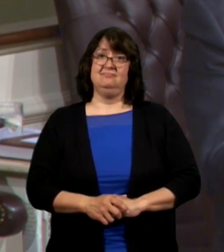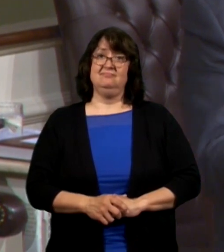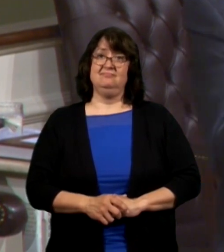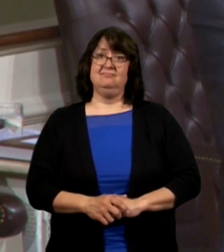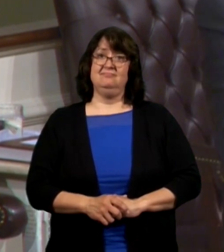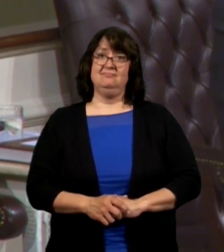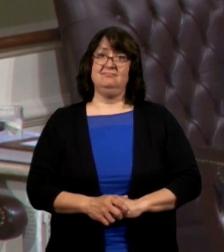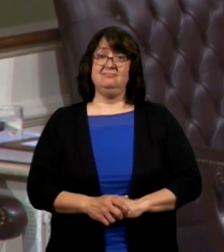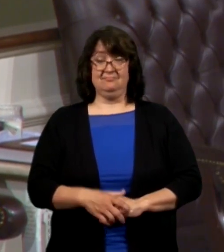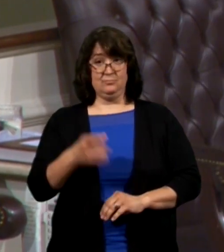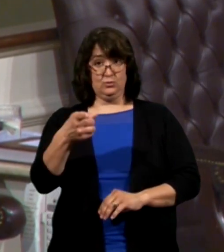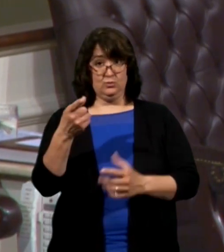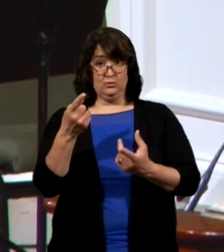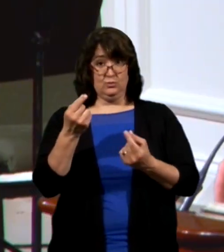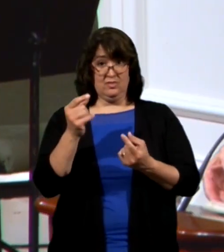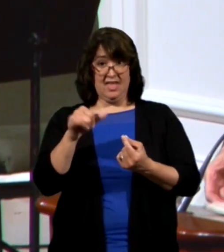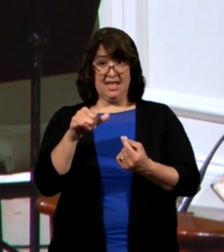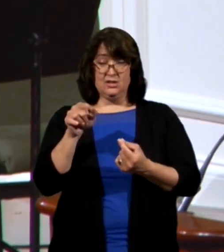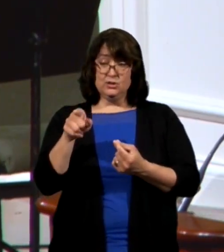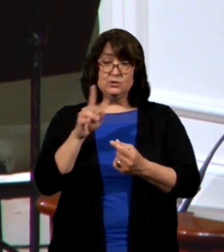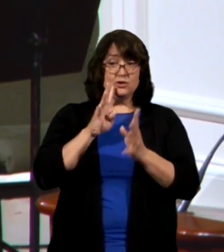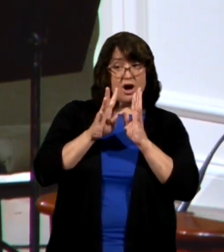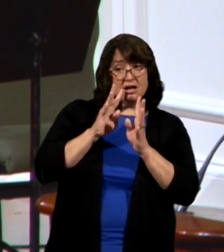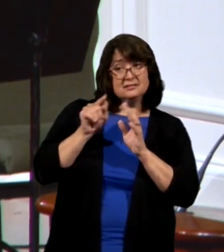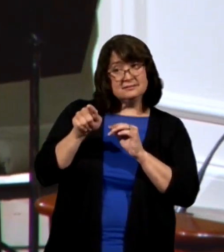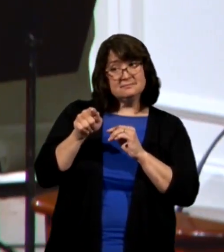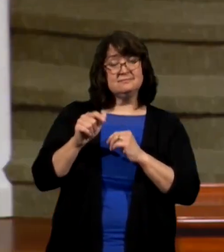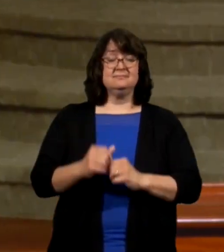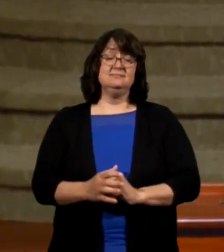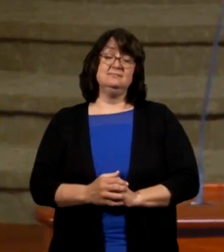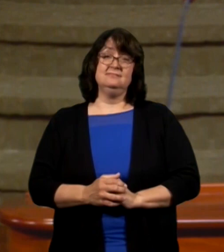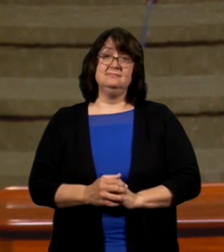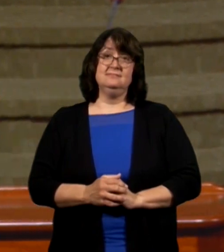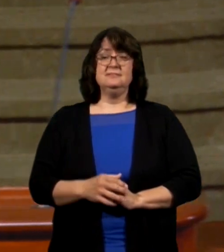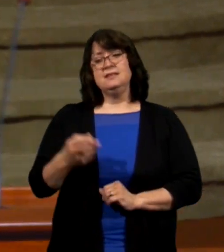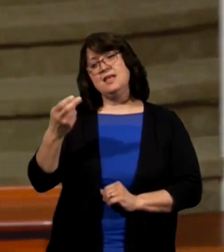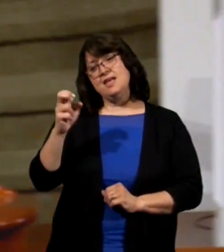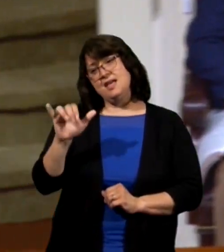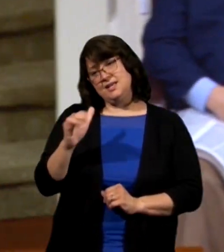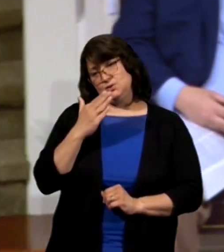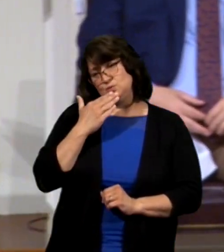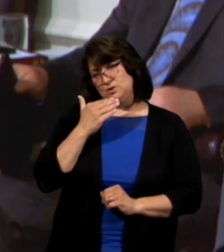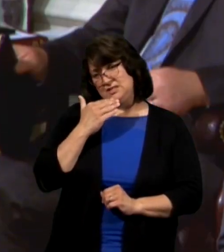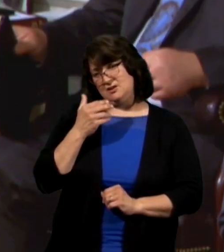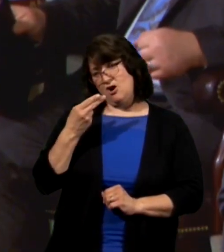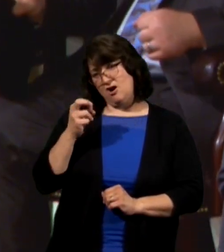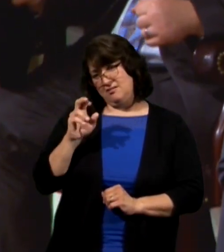what do you do that do you go and say hey sweetheart